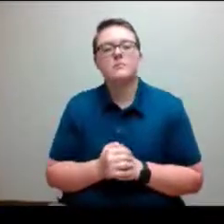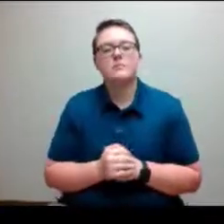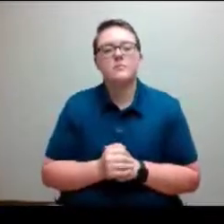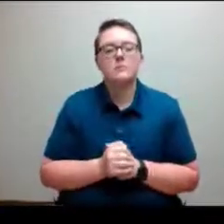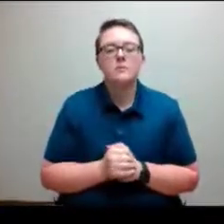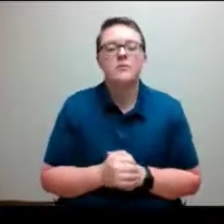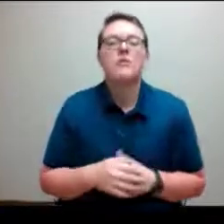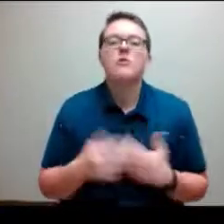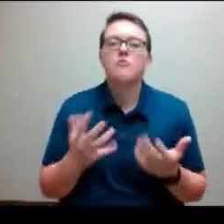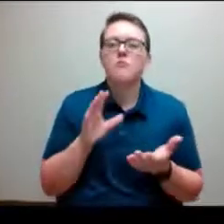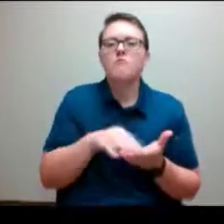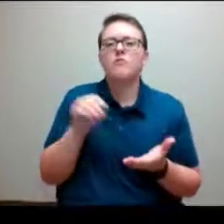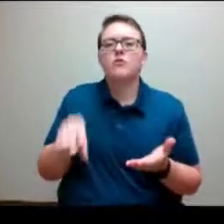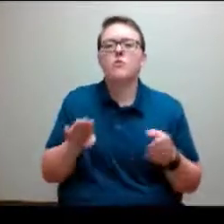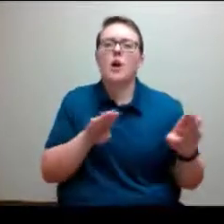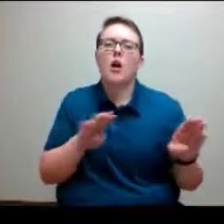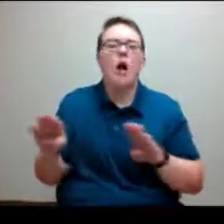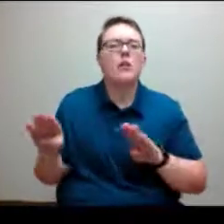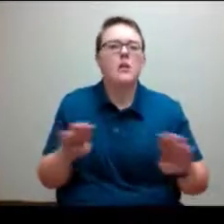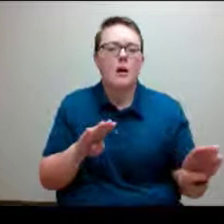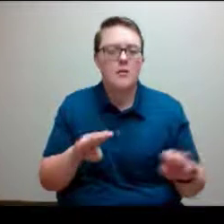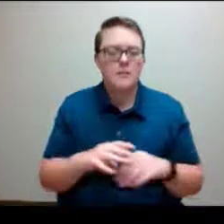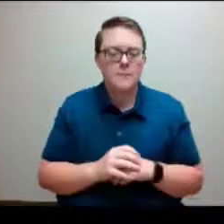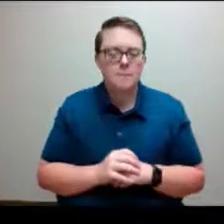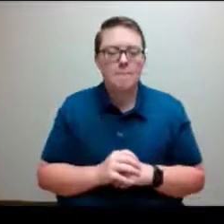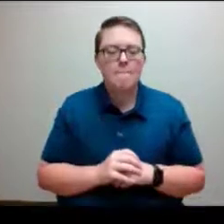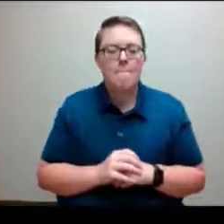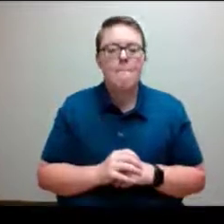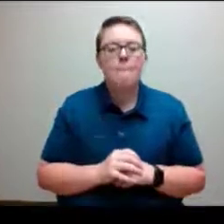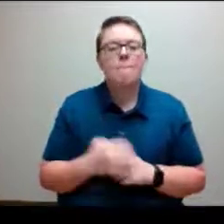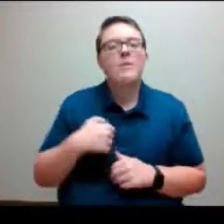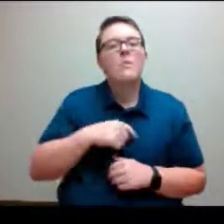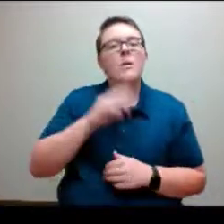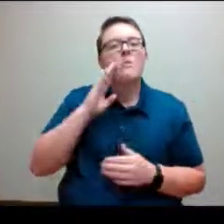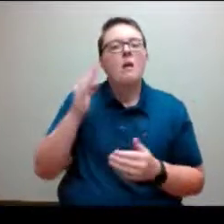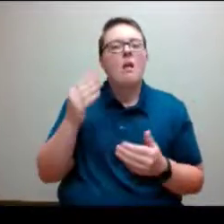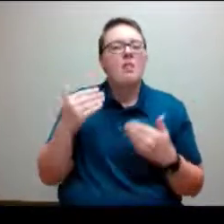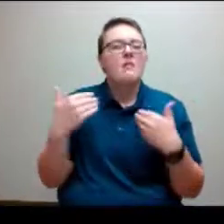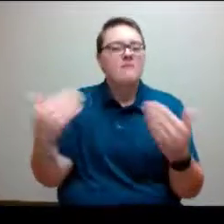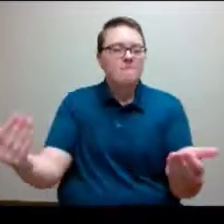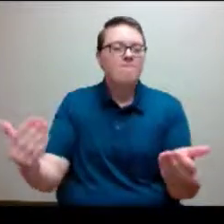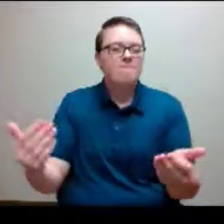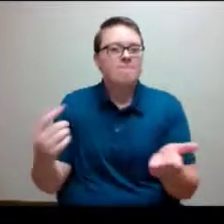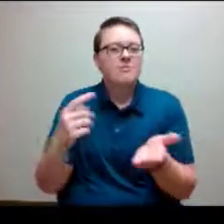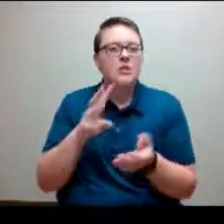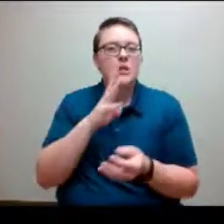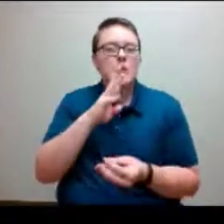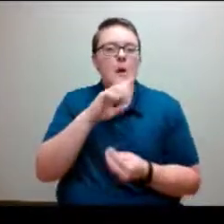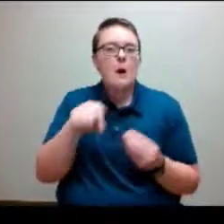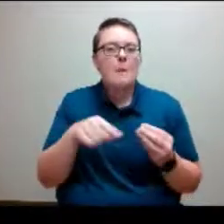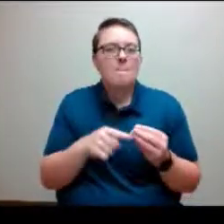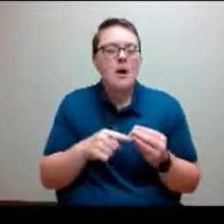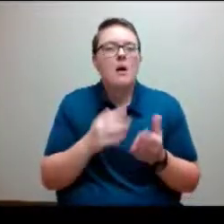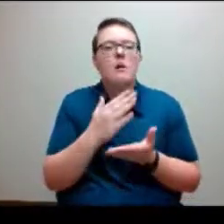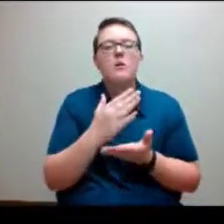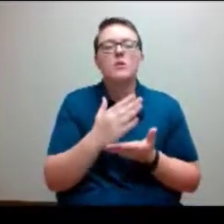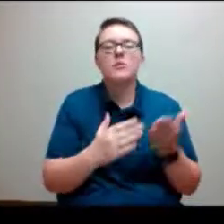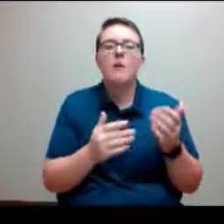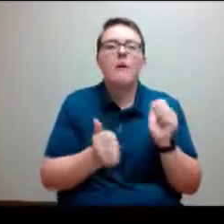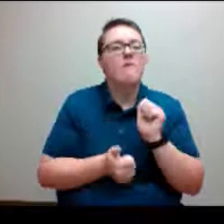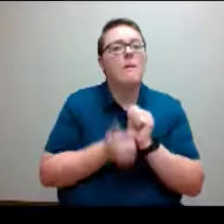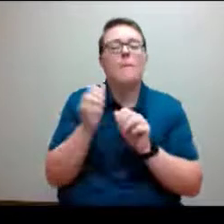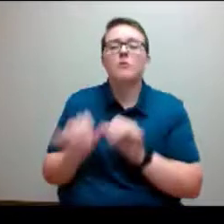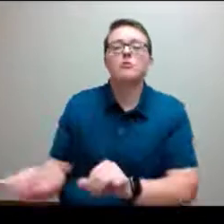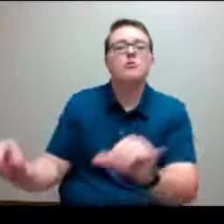So student conduct, we're going to go ahead and advance and just talk to you a little bit about some of the most common